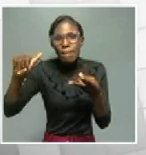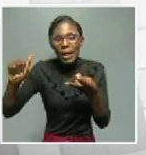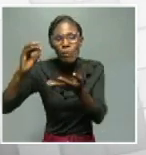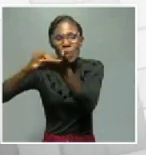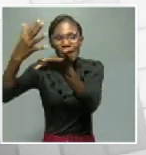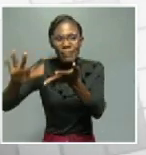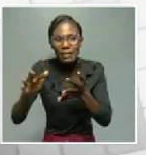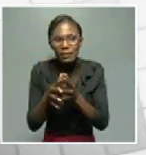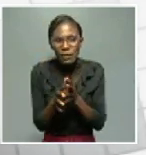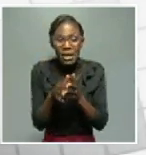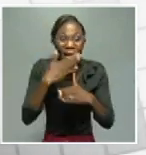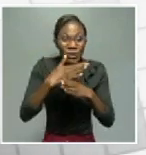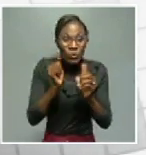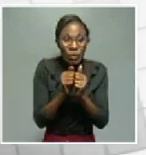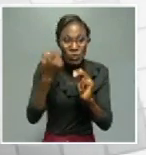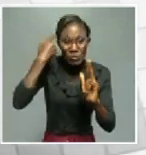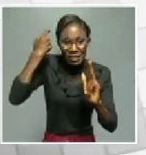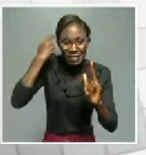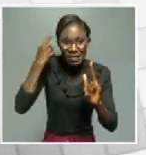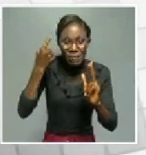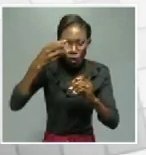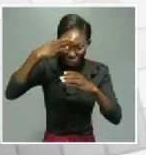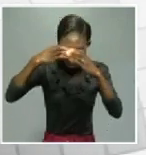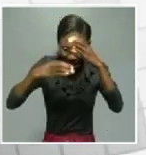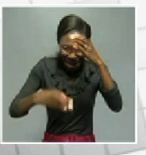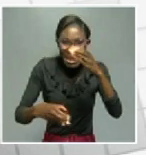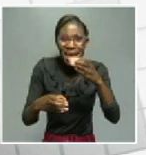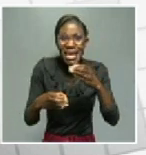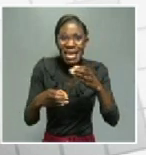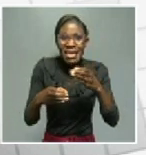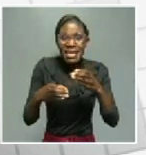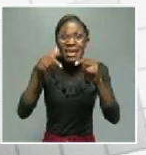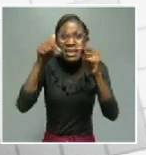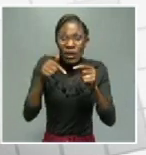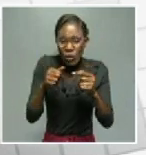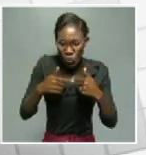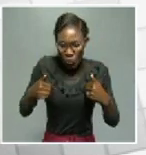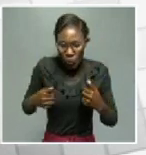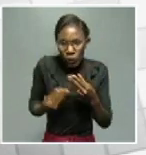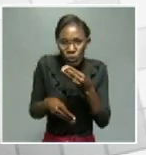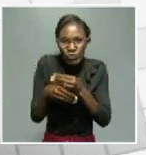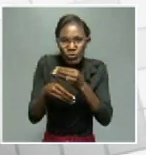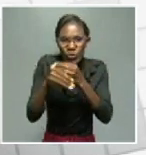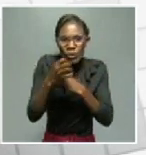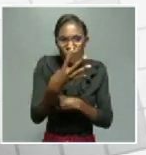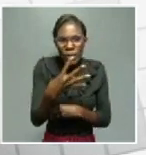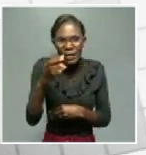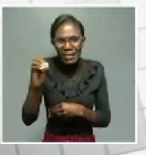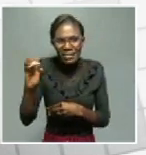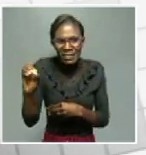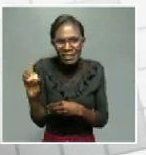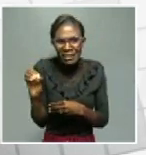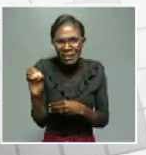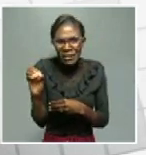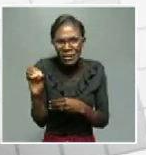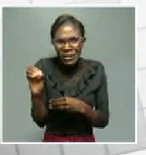Ministry of Mines and Energy, to increase the connectivity whereby additional 400 houses in GAM have been connected to the off-grid